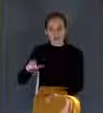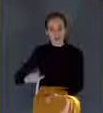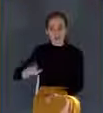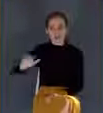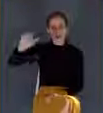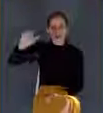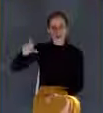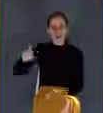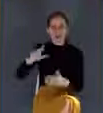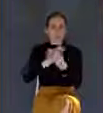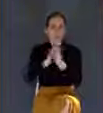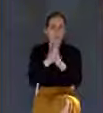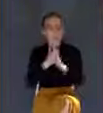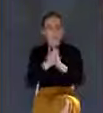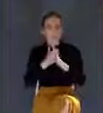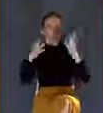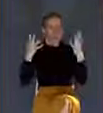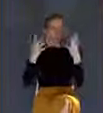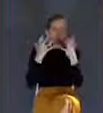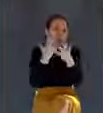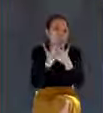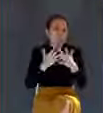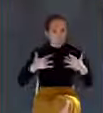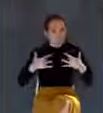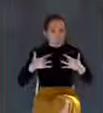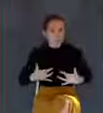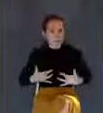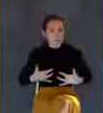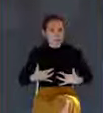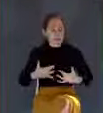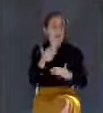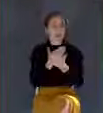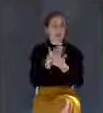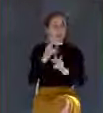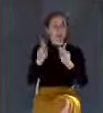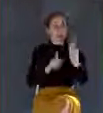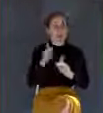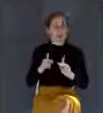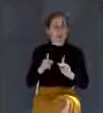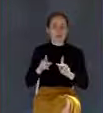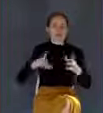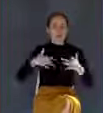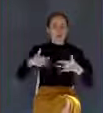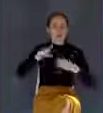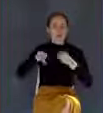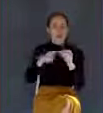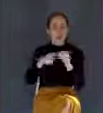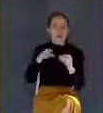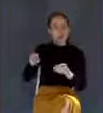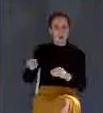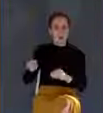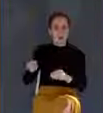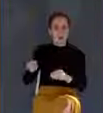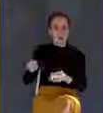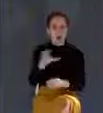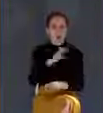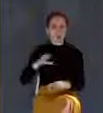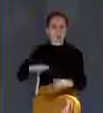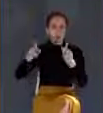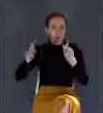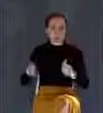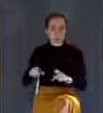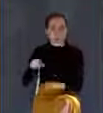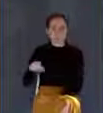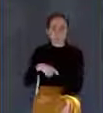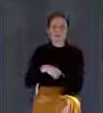They had never seen a sky like that. Some of the delegates in there were worried that the judgment day was coming, and they asked for an